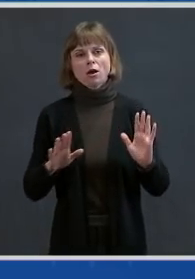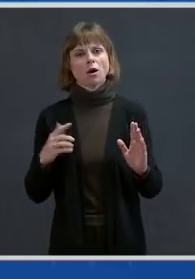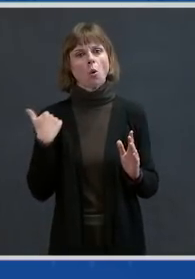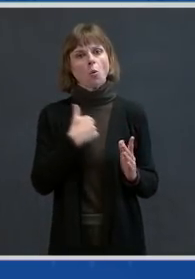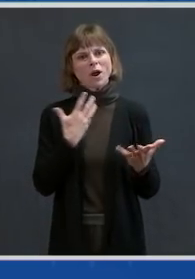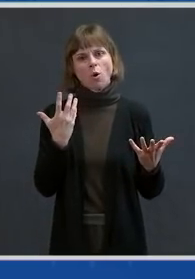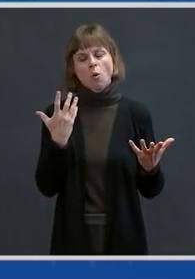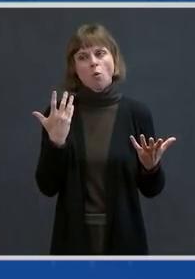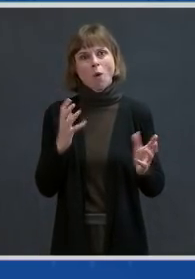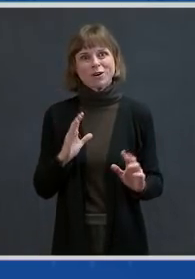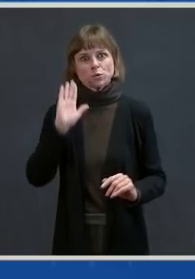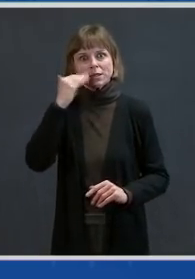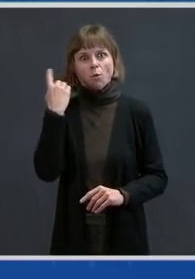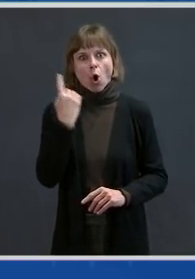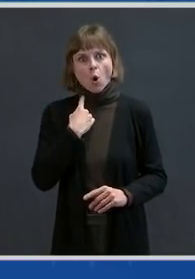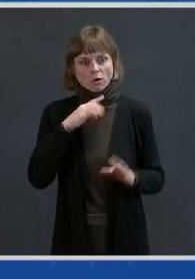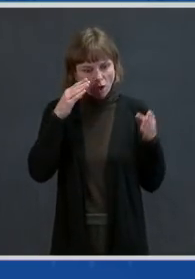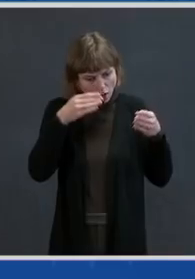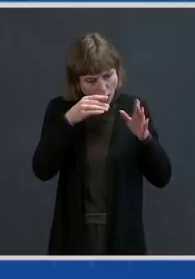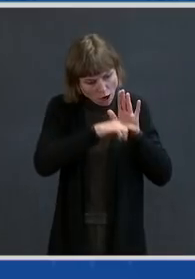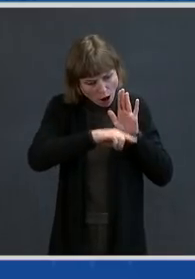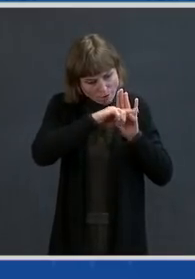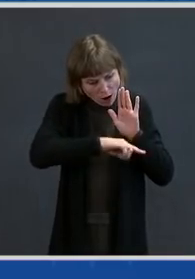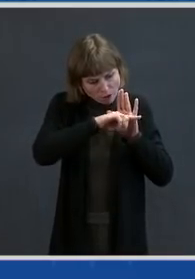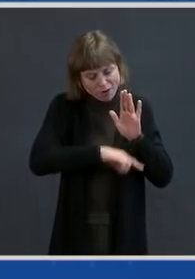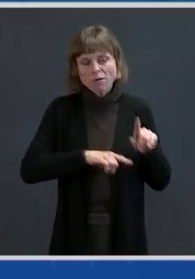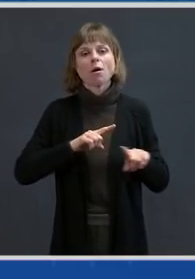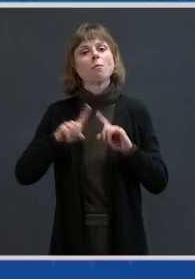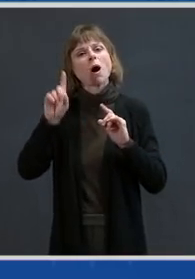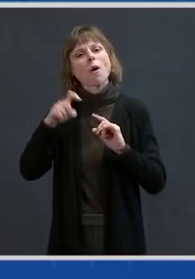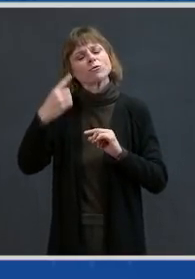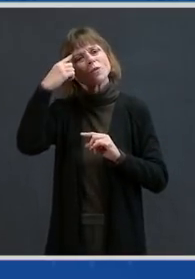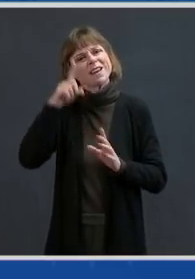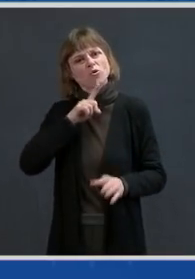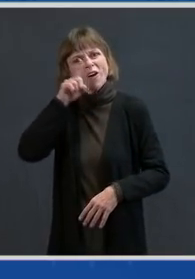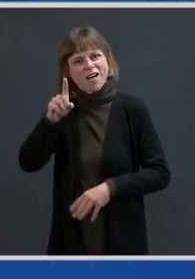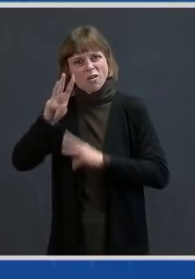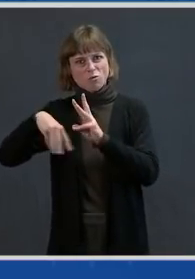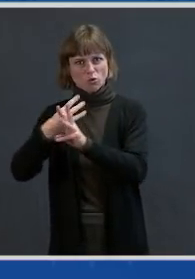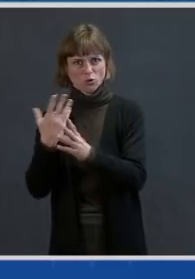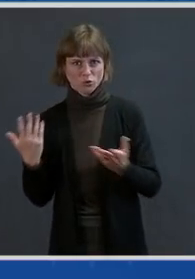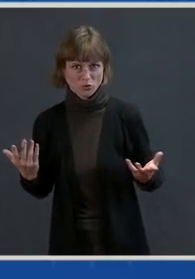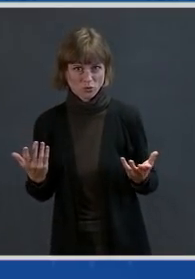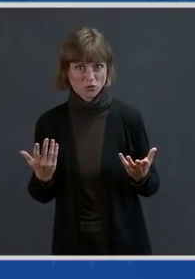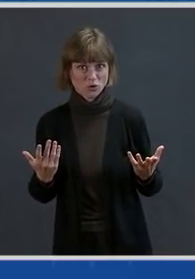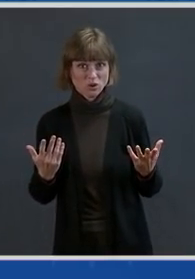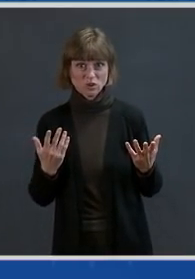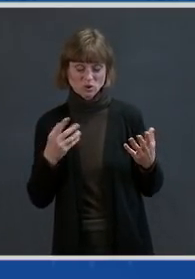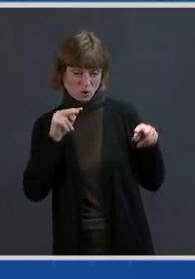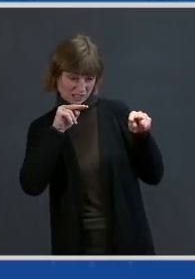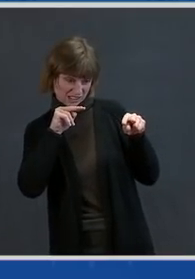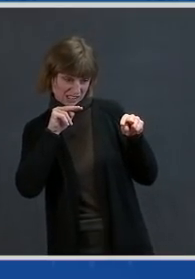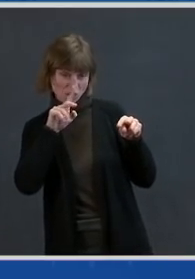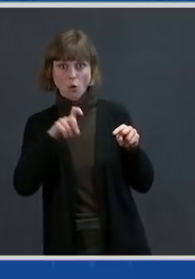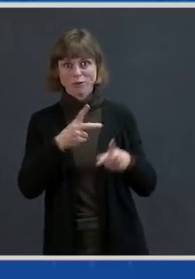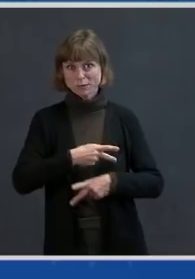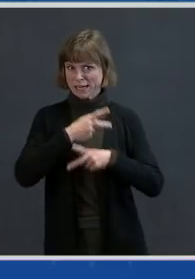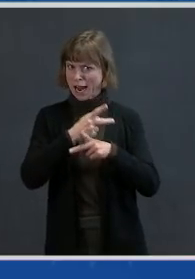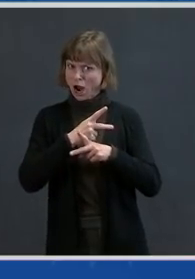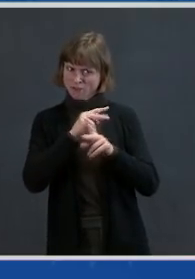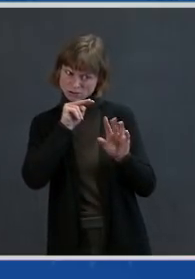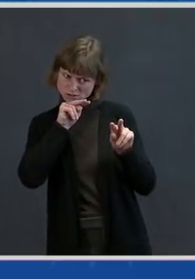side of things, but you want to be realistic. So we have to carefully look at what happens over the next week or so